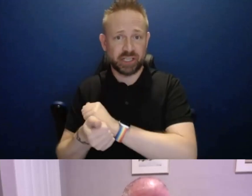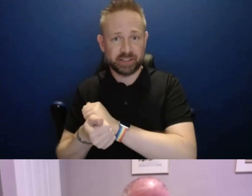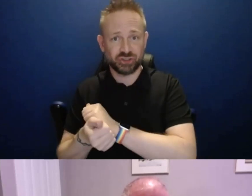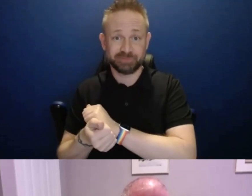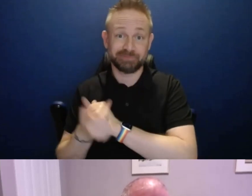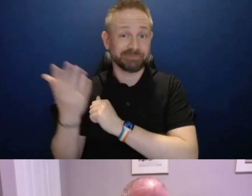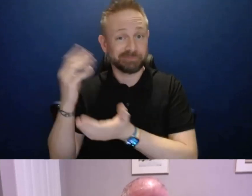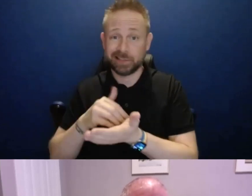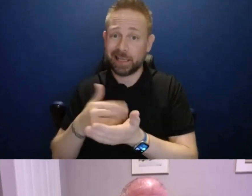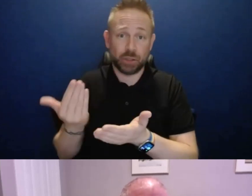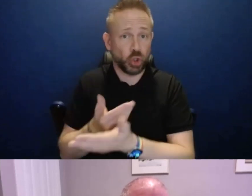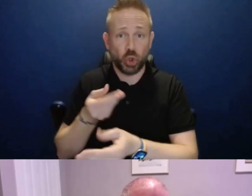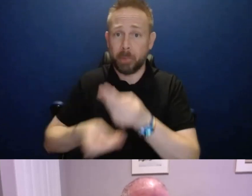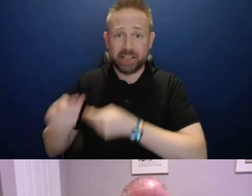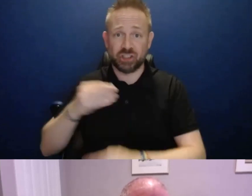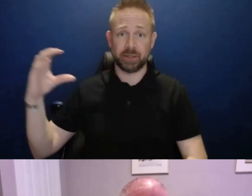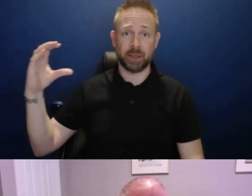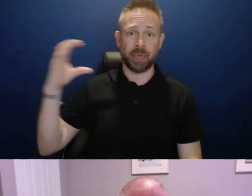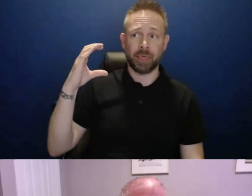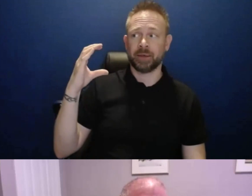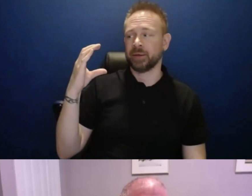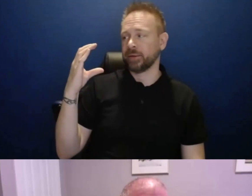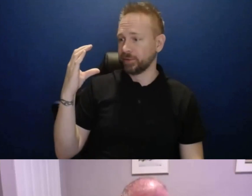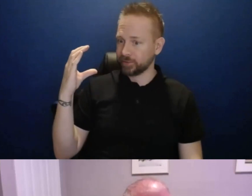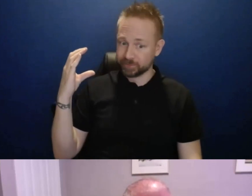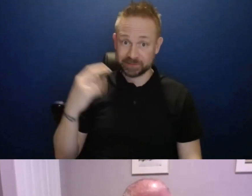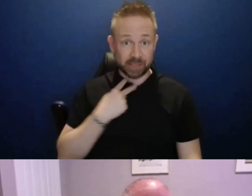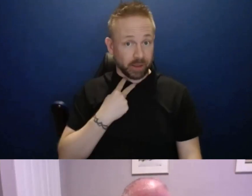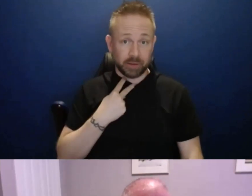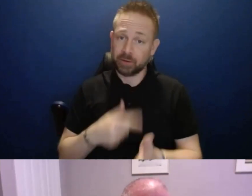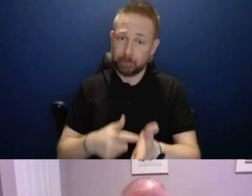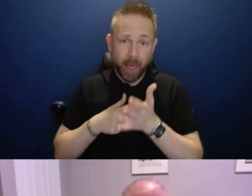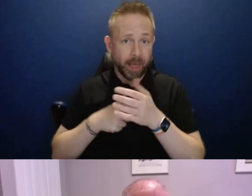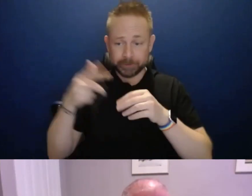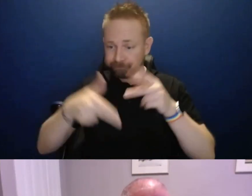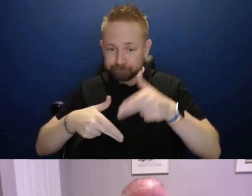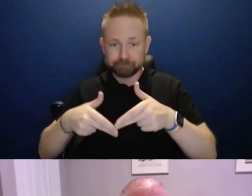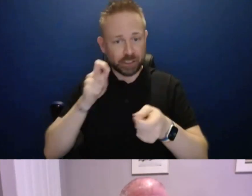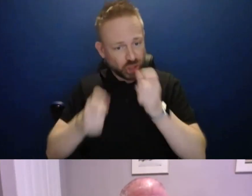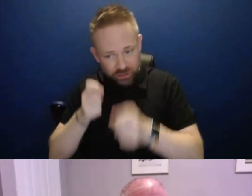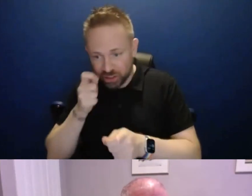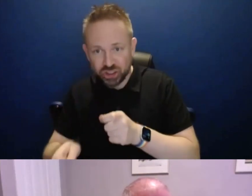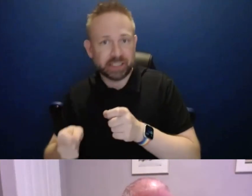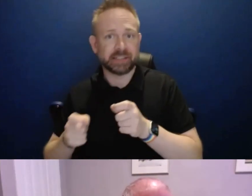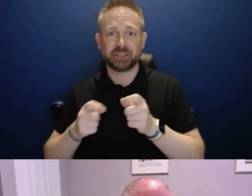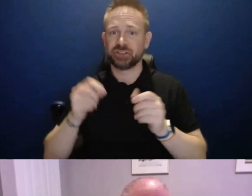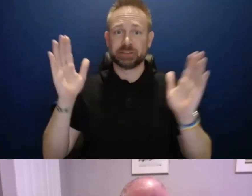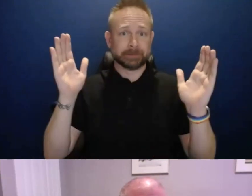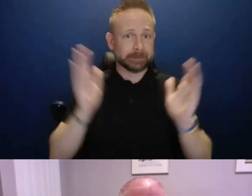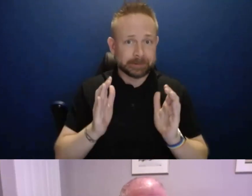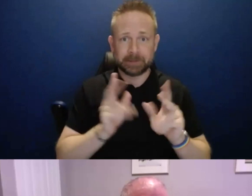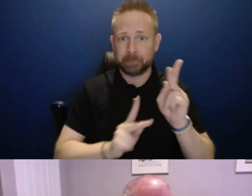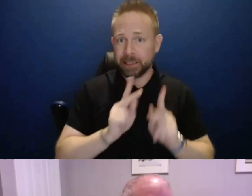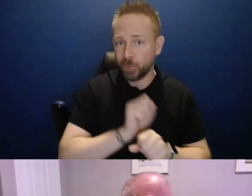here. We cannot just continue going on doing what we've doing, been doing with fewer people, with fewer services,